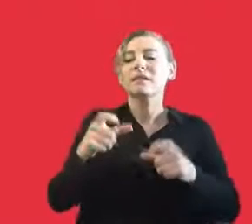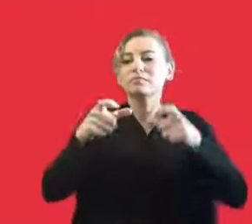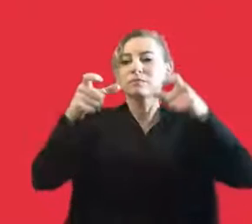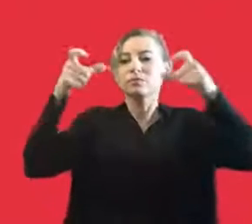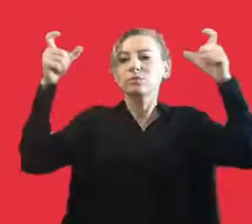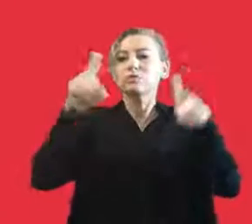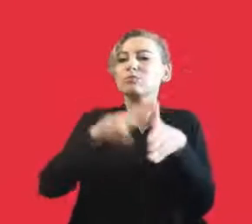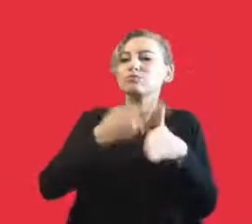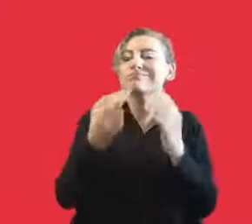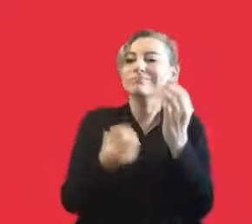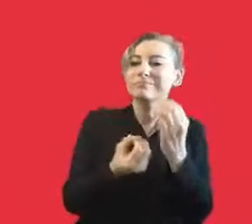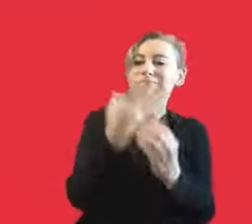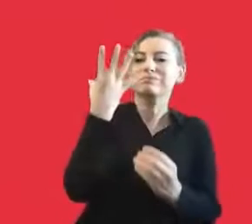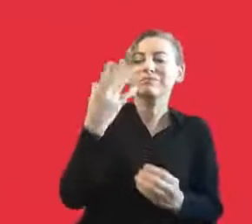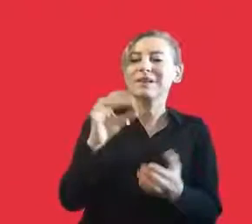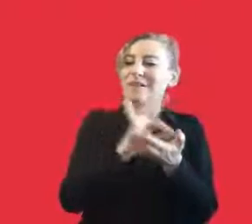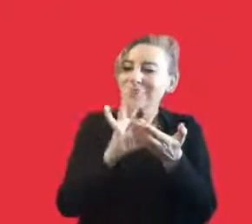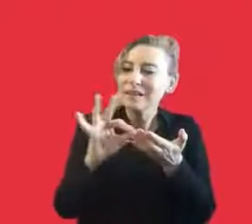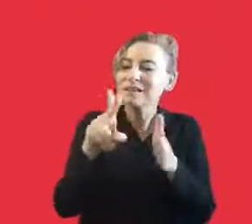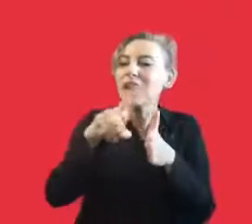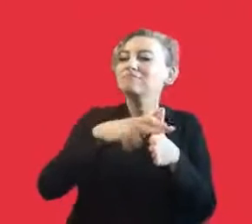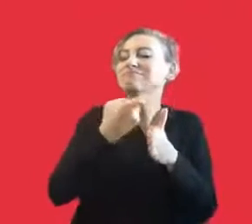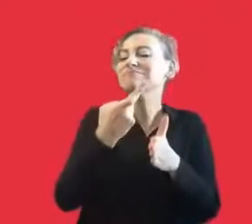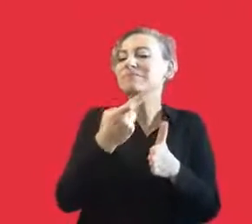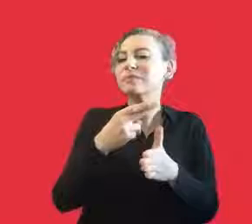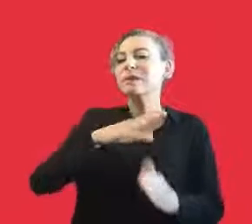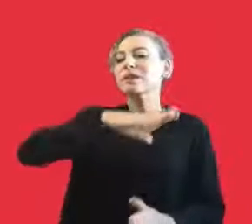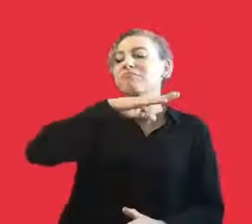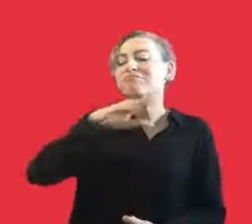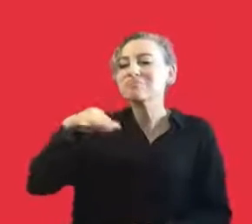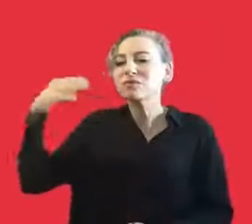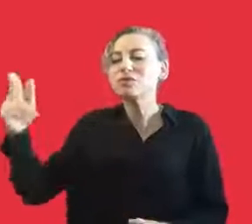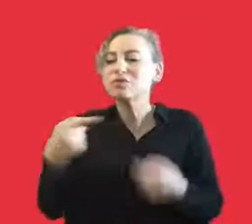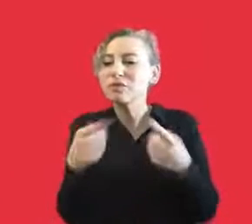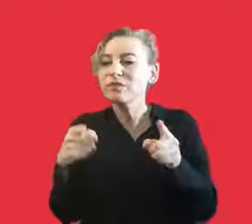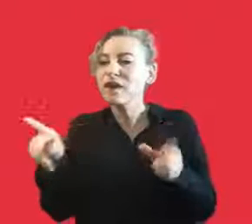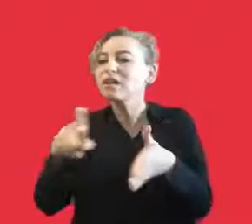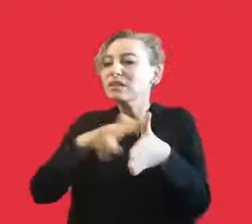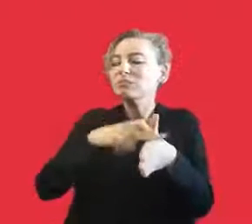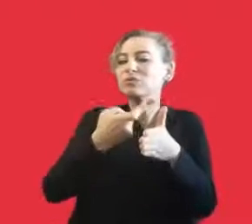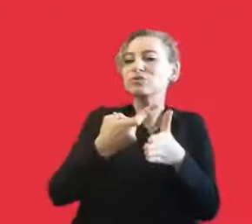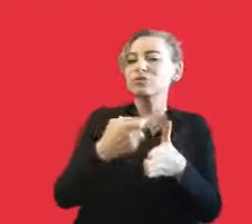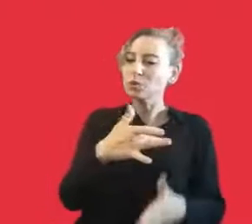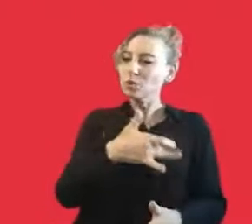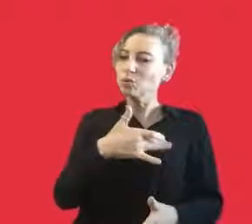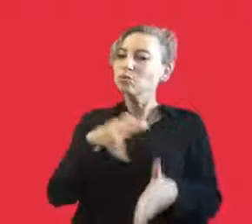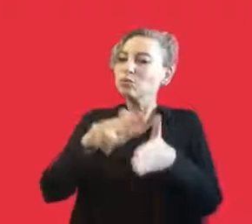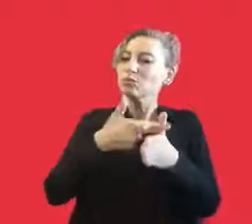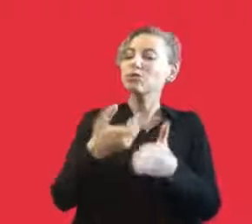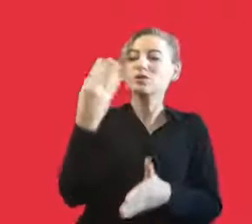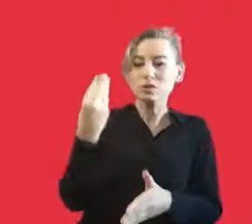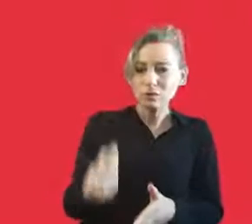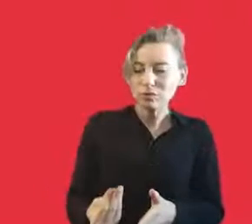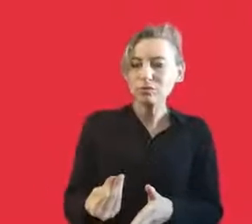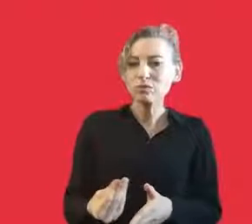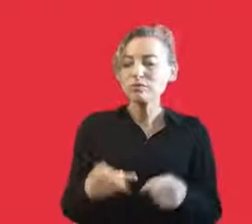then we grew and we started to produce projects, author writing projects. And we have projects related to other countries